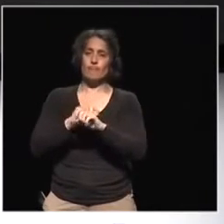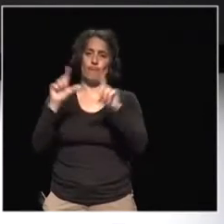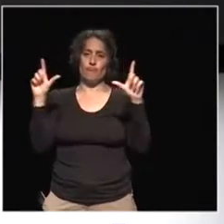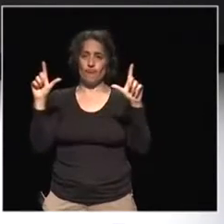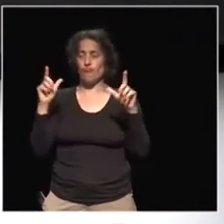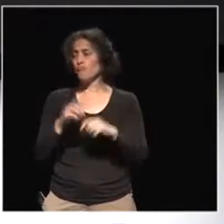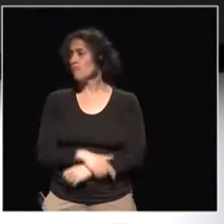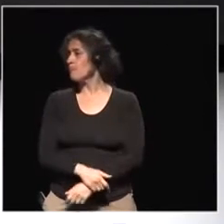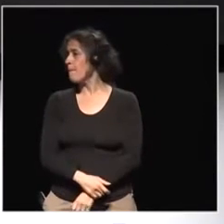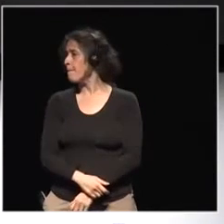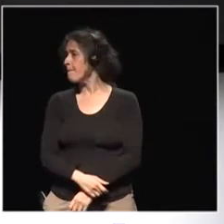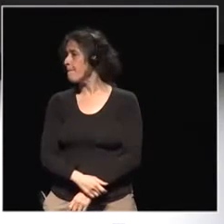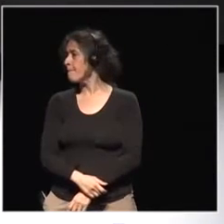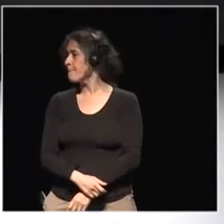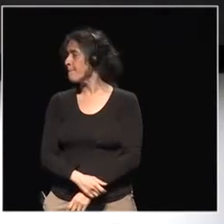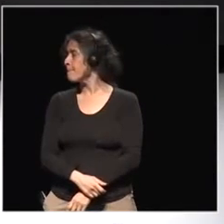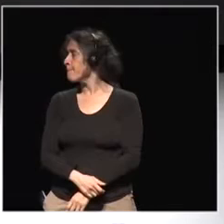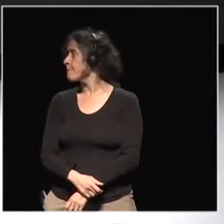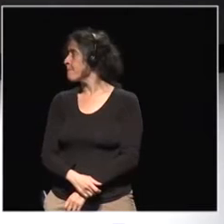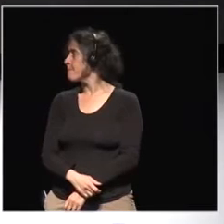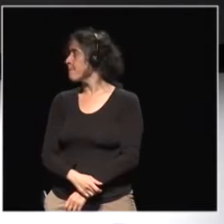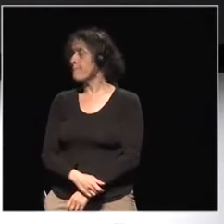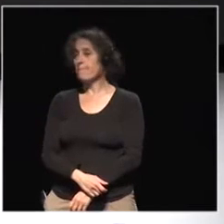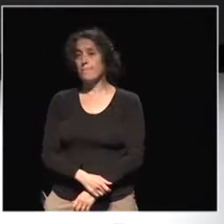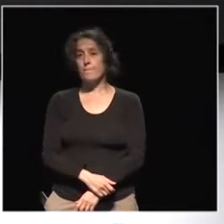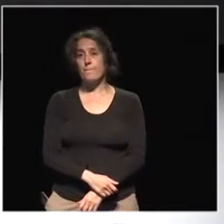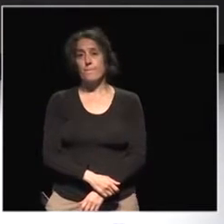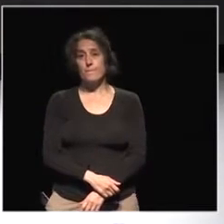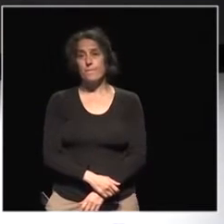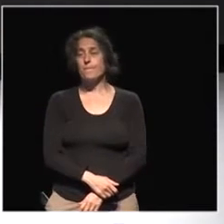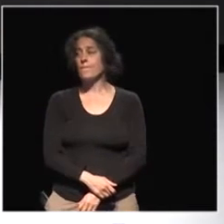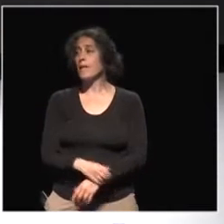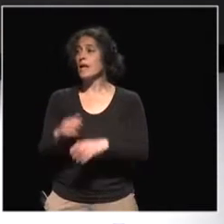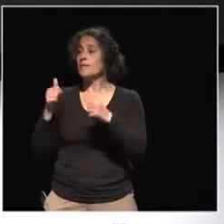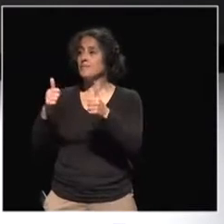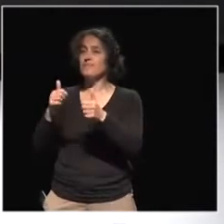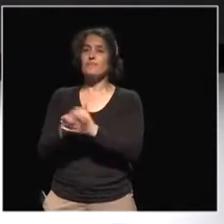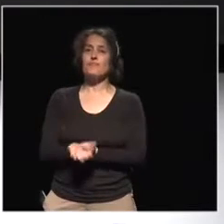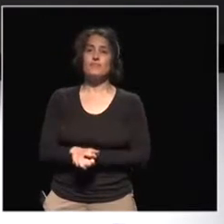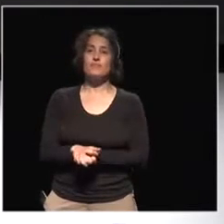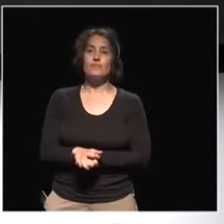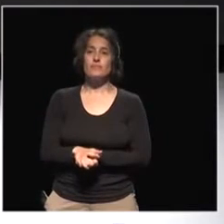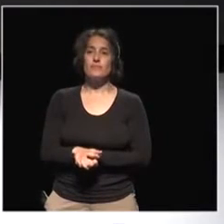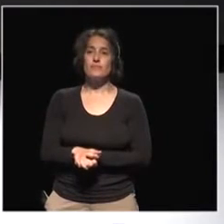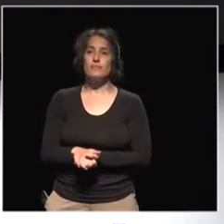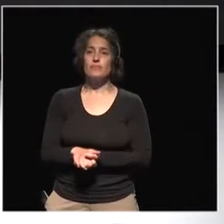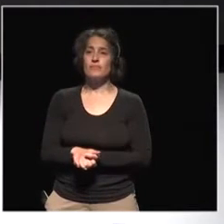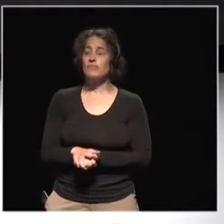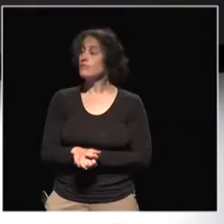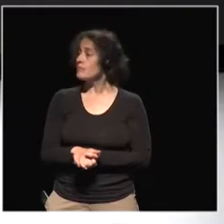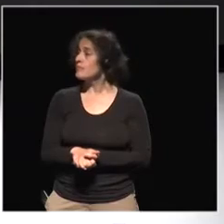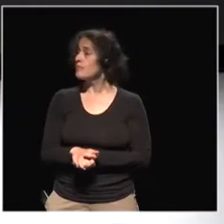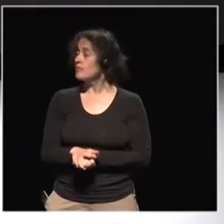So now, well, to show you a little bit what we are doing at DEEP, in order to address this big